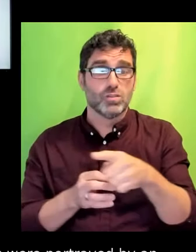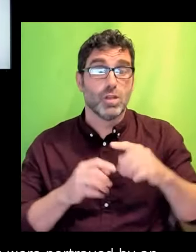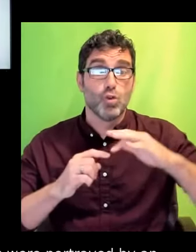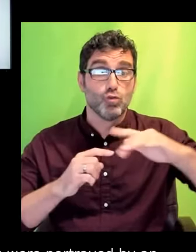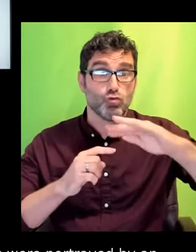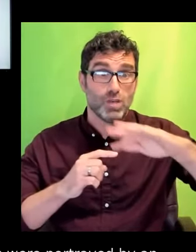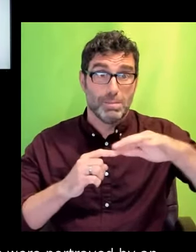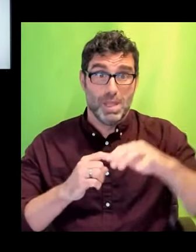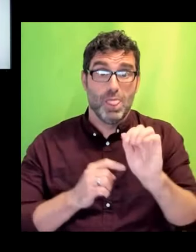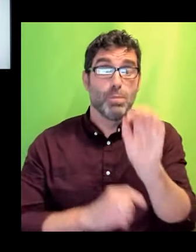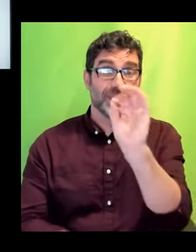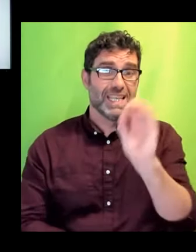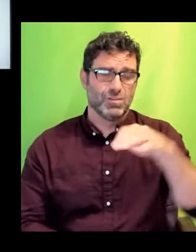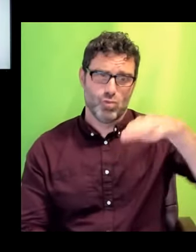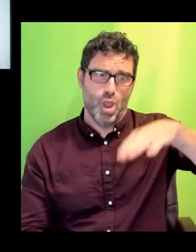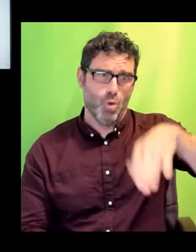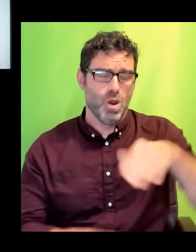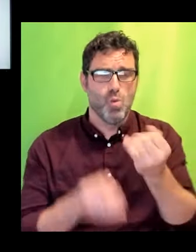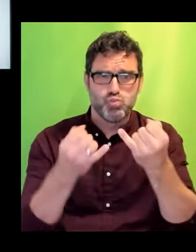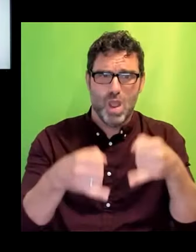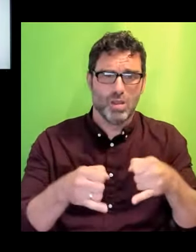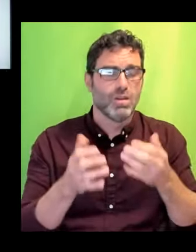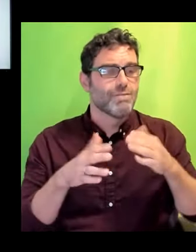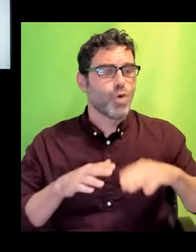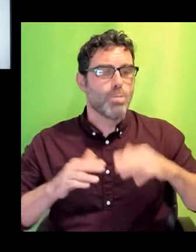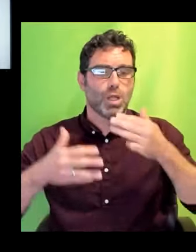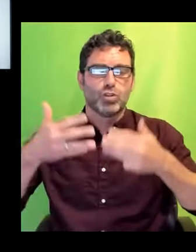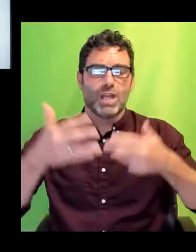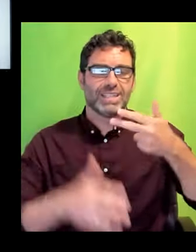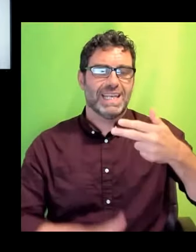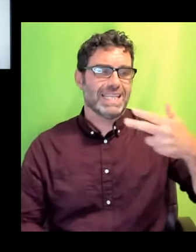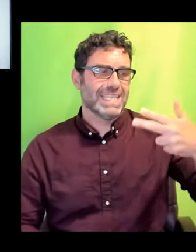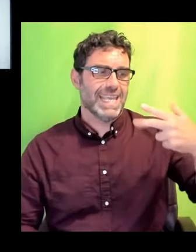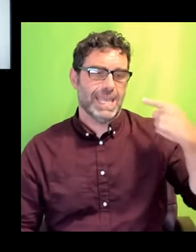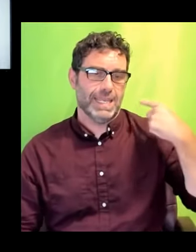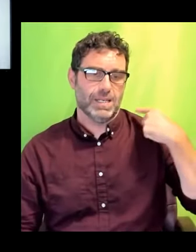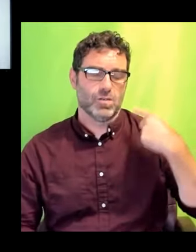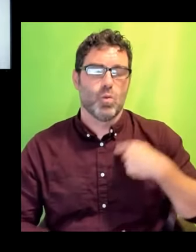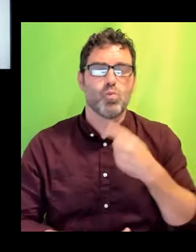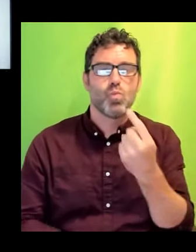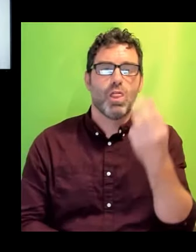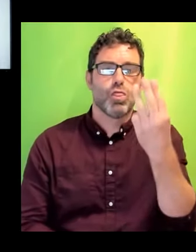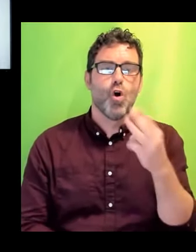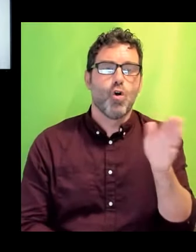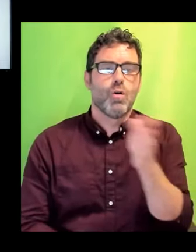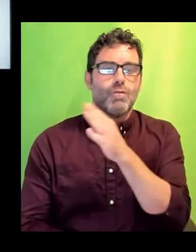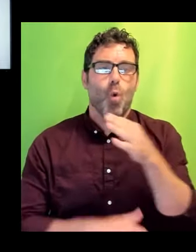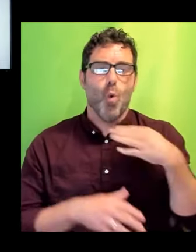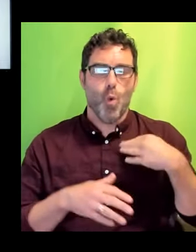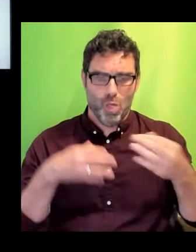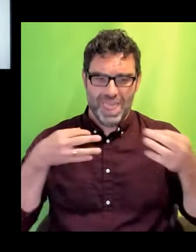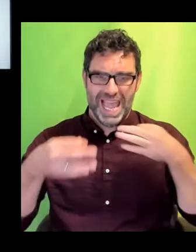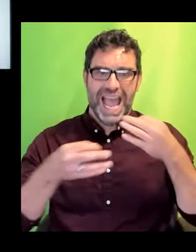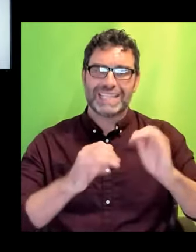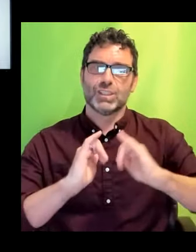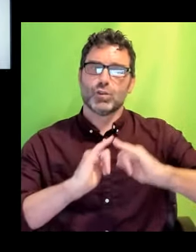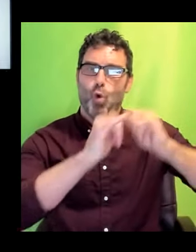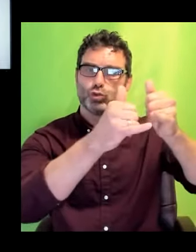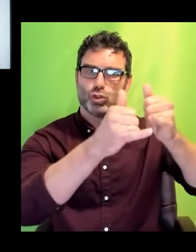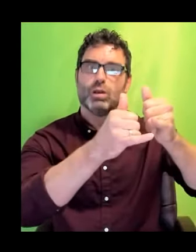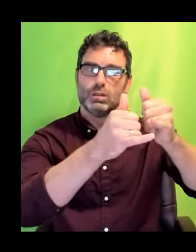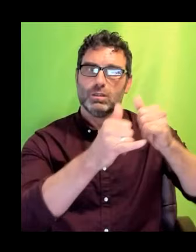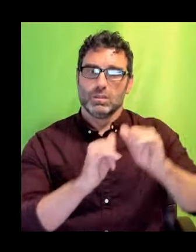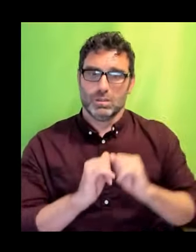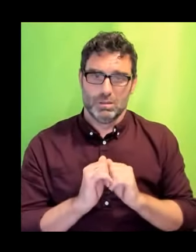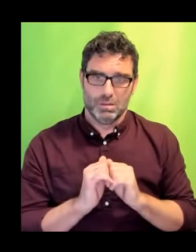Since 1988, about one third of all the lead actor Oscars went to actors who portrayed characters with disabilities, yet not one of